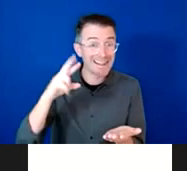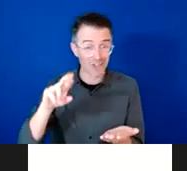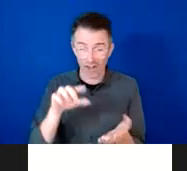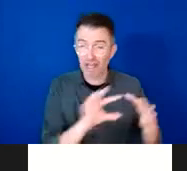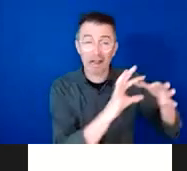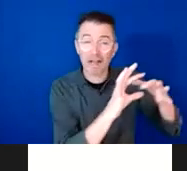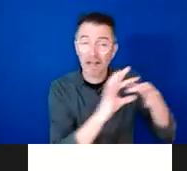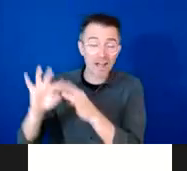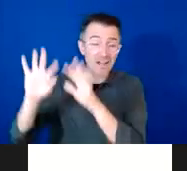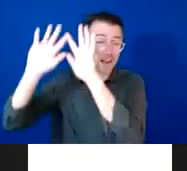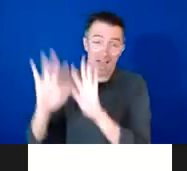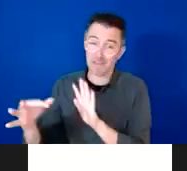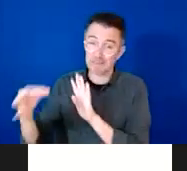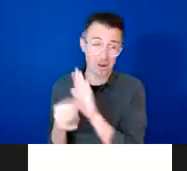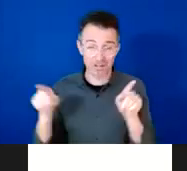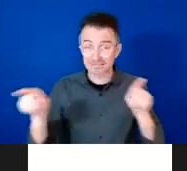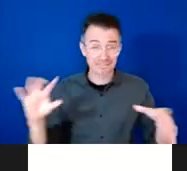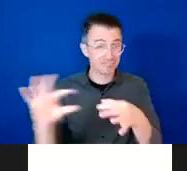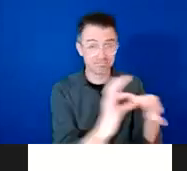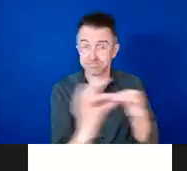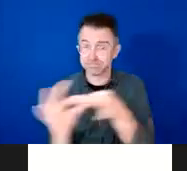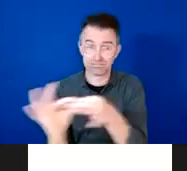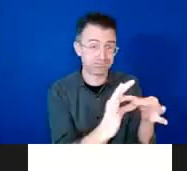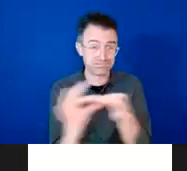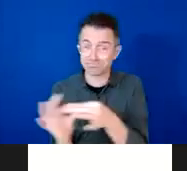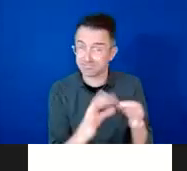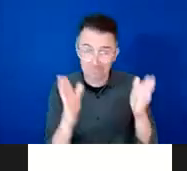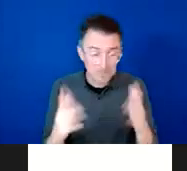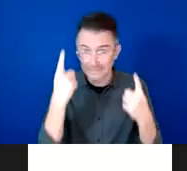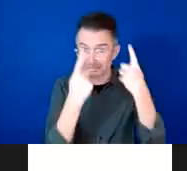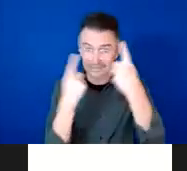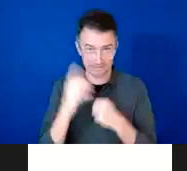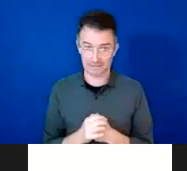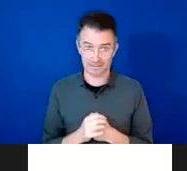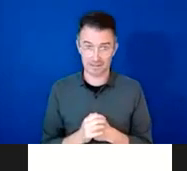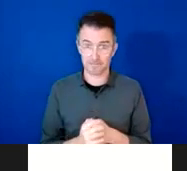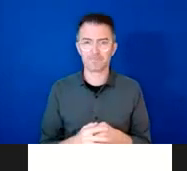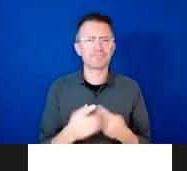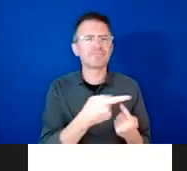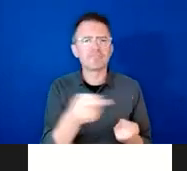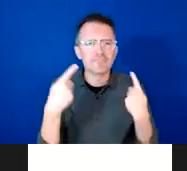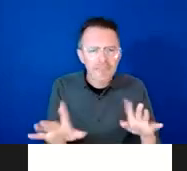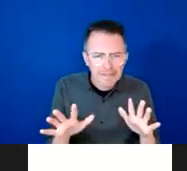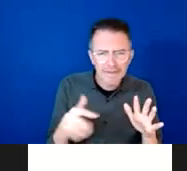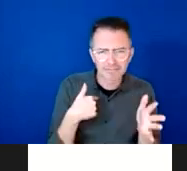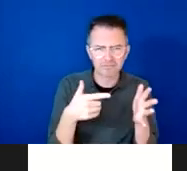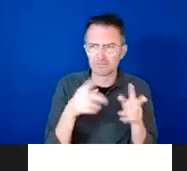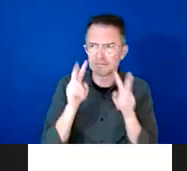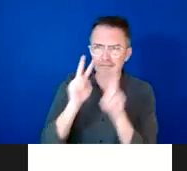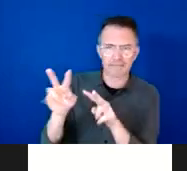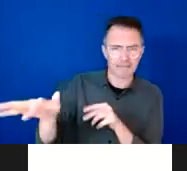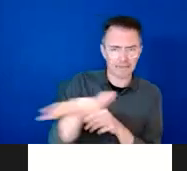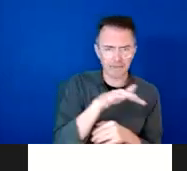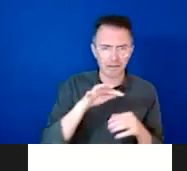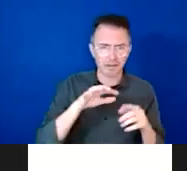what's been included in national the nationally paternal contributions of the national funds and in the national adaptation plans